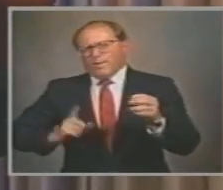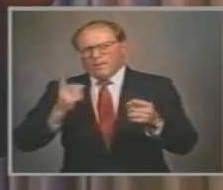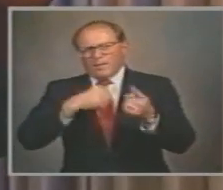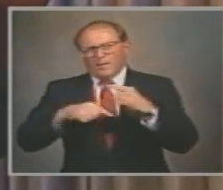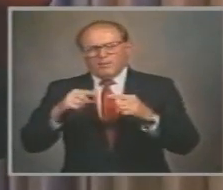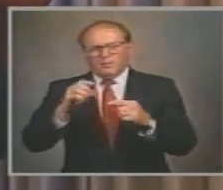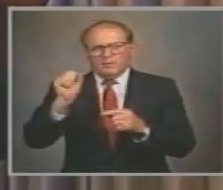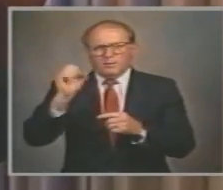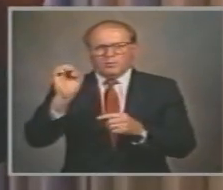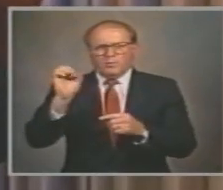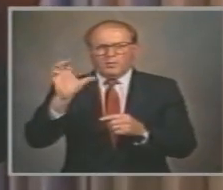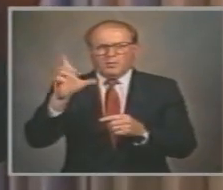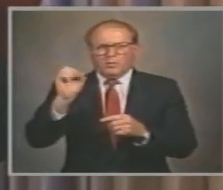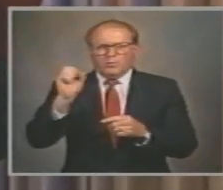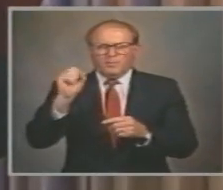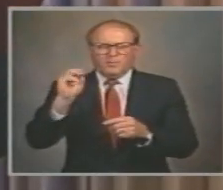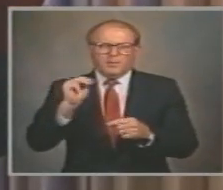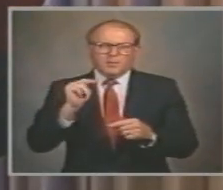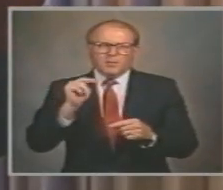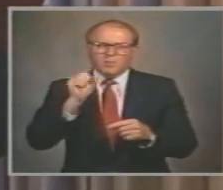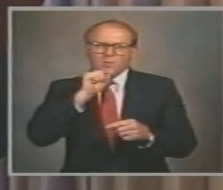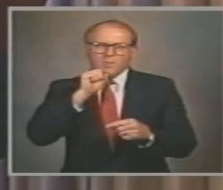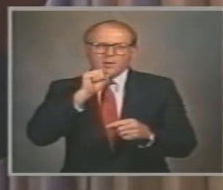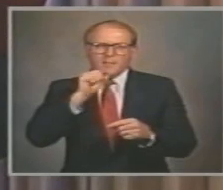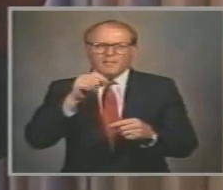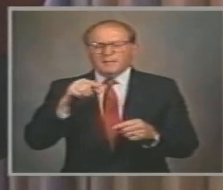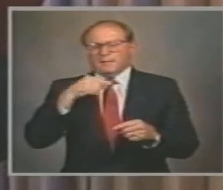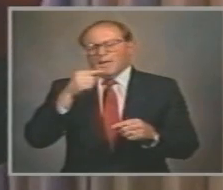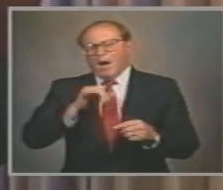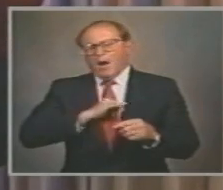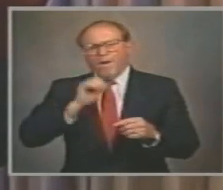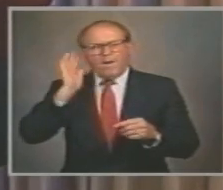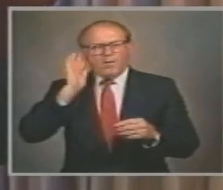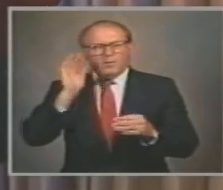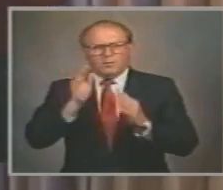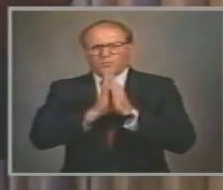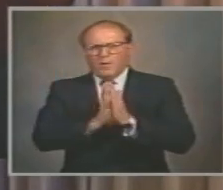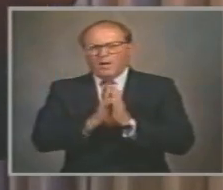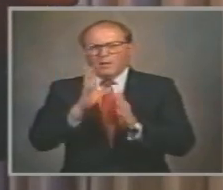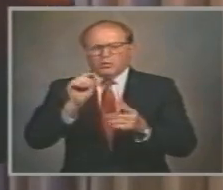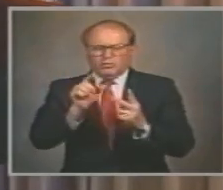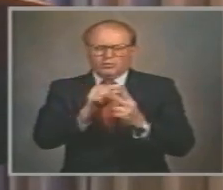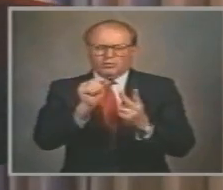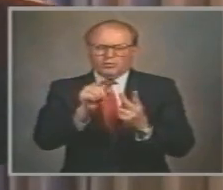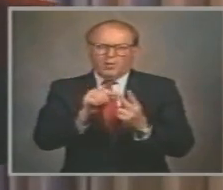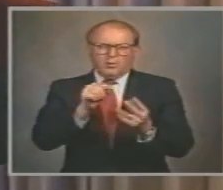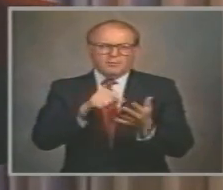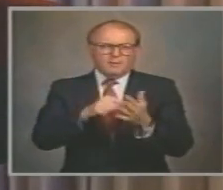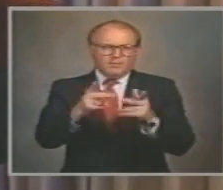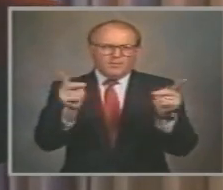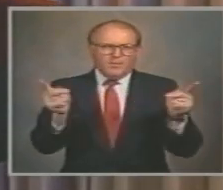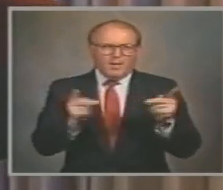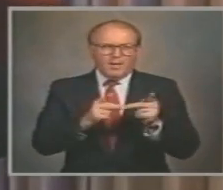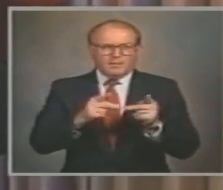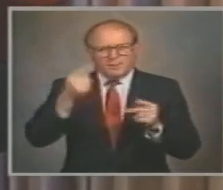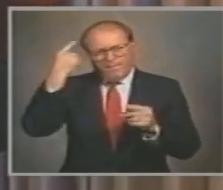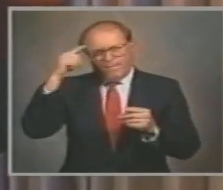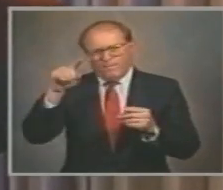night And said unto him, I have heard thy prayer And have chosen this place for myself For an house of sacrifice